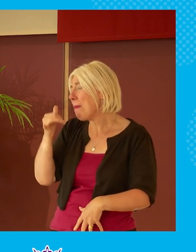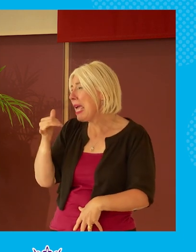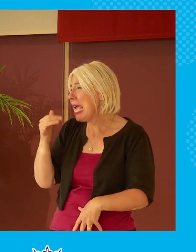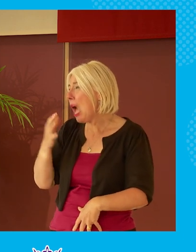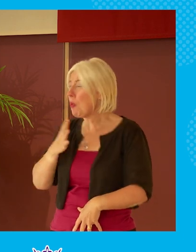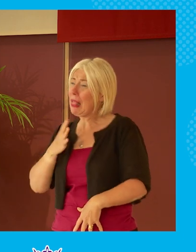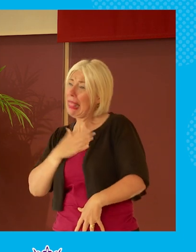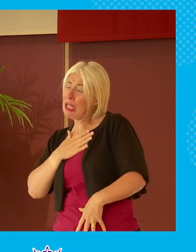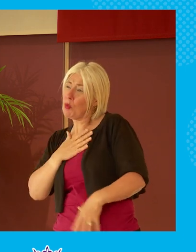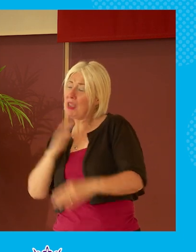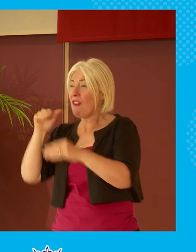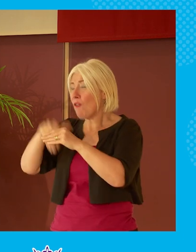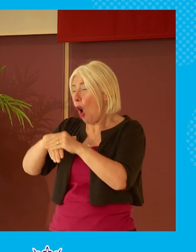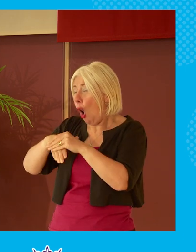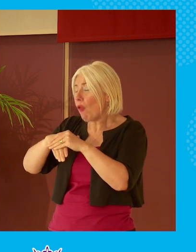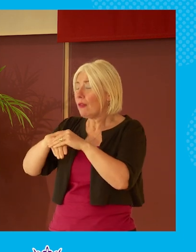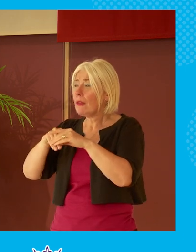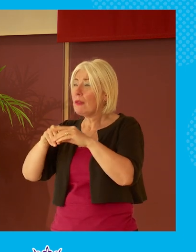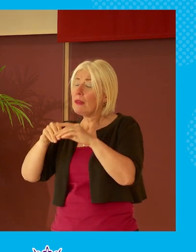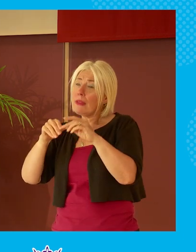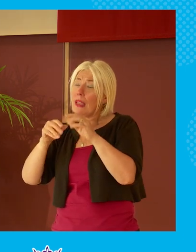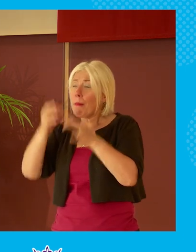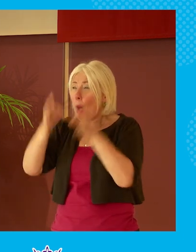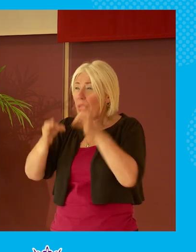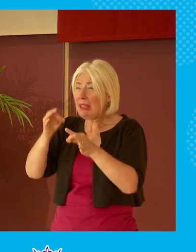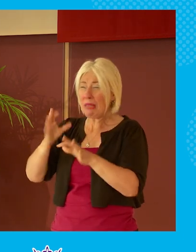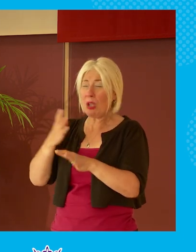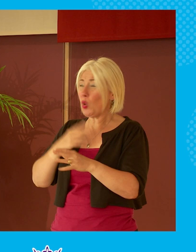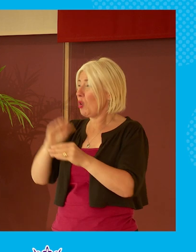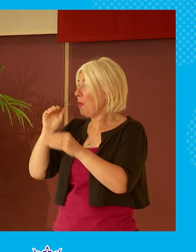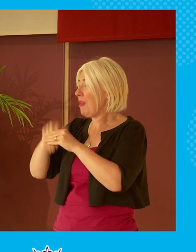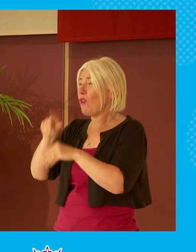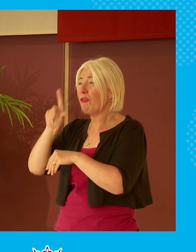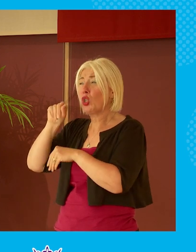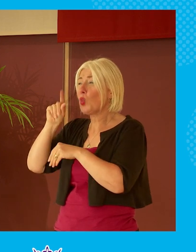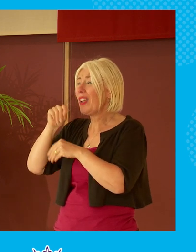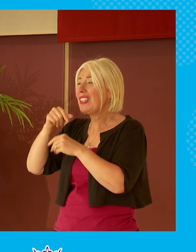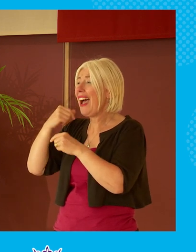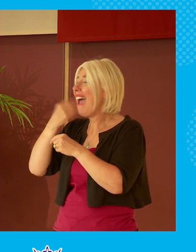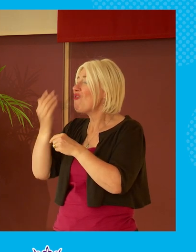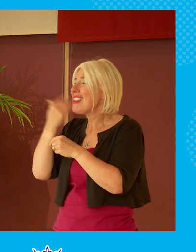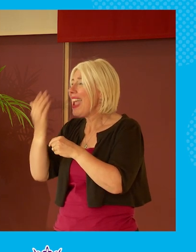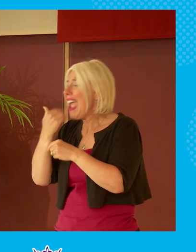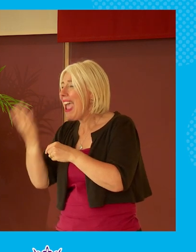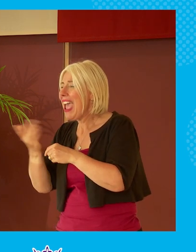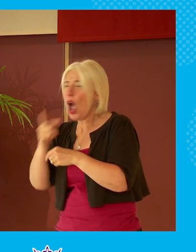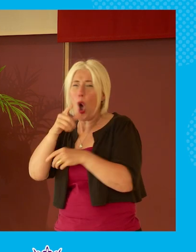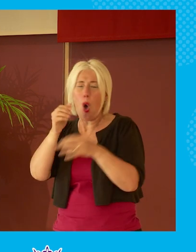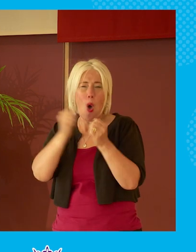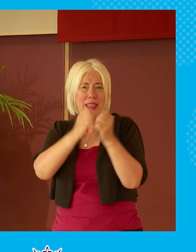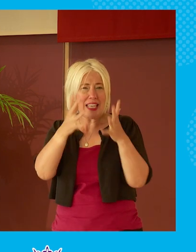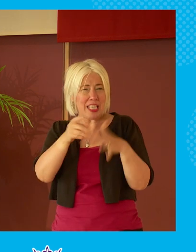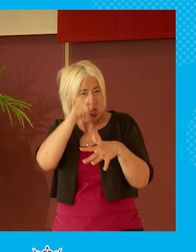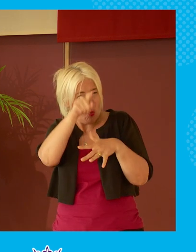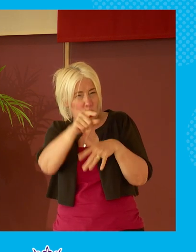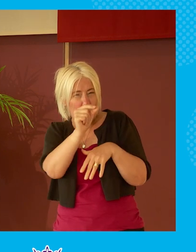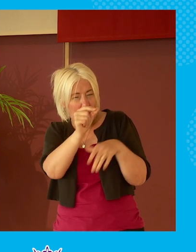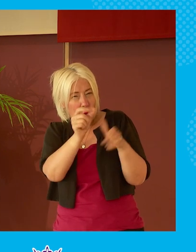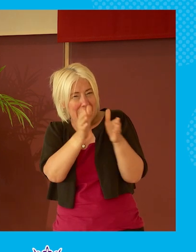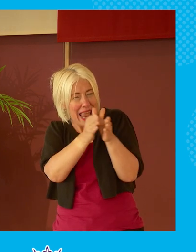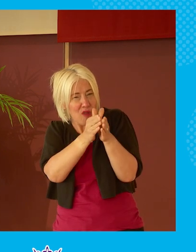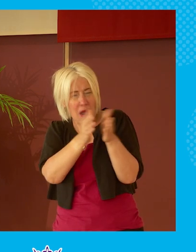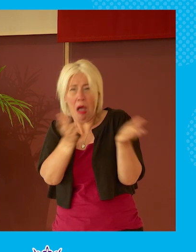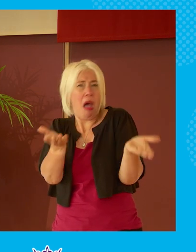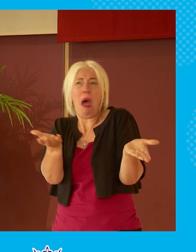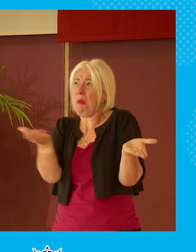or i don't think it could be on twitter seven nights a week or i don't think you know i don't agree with you in in in one little area so i couldn't be involved in